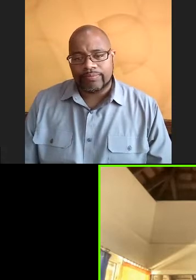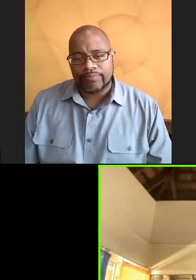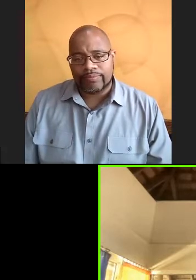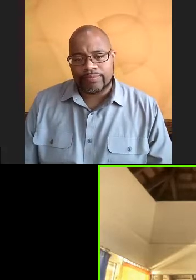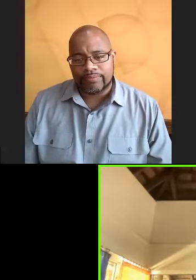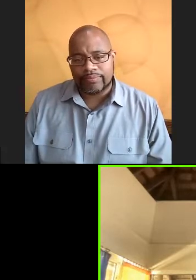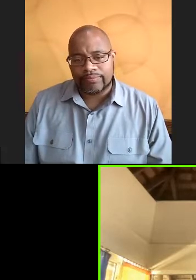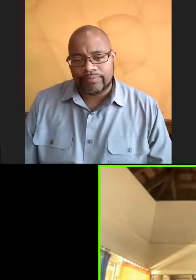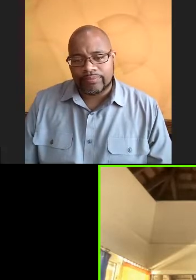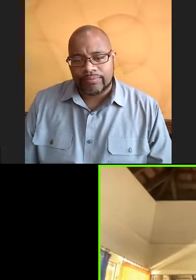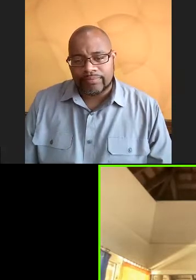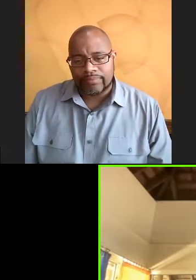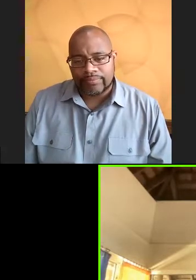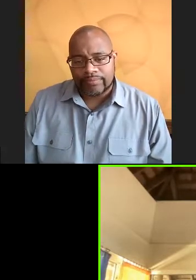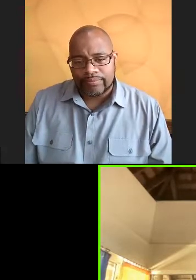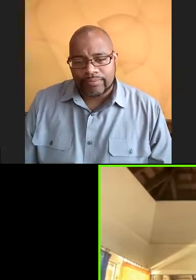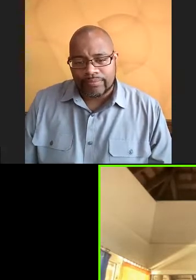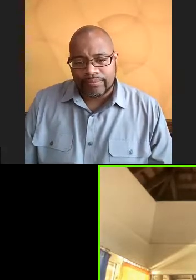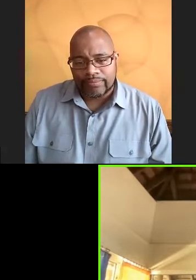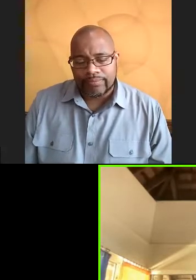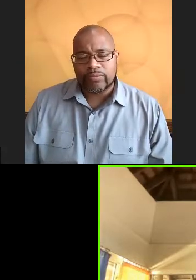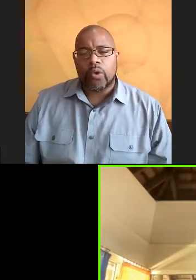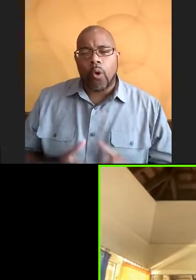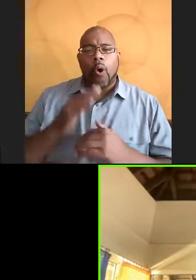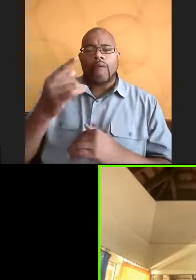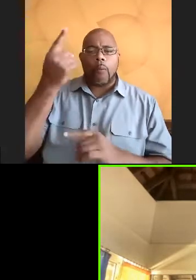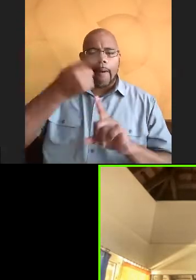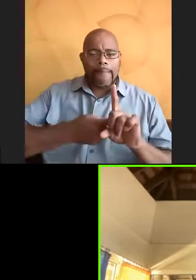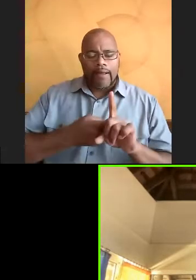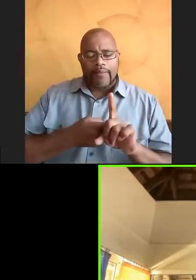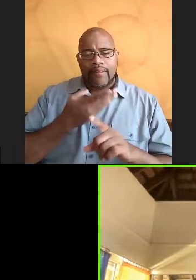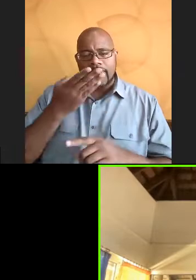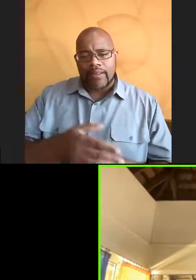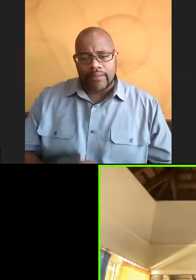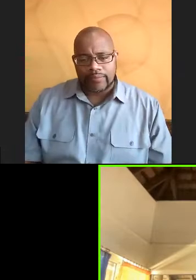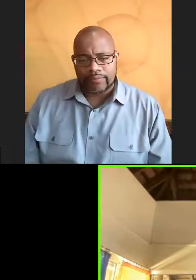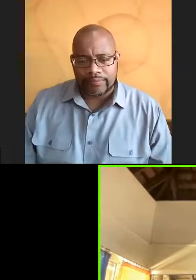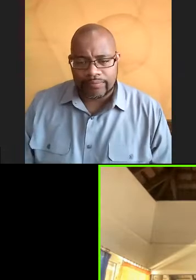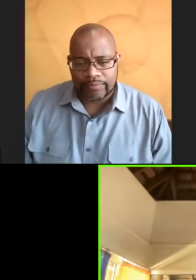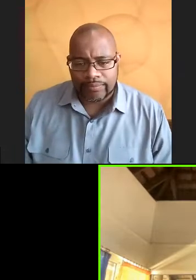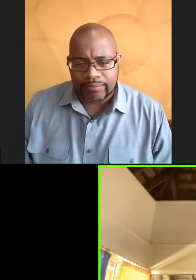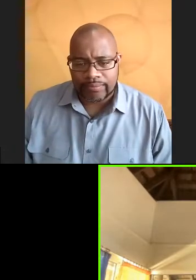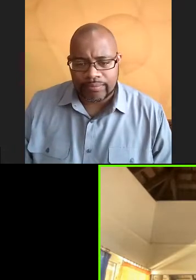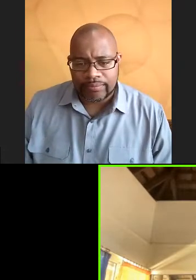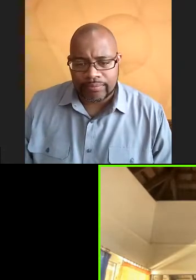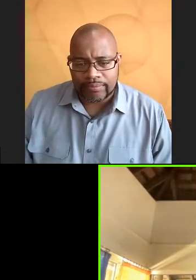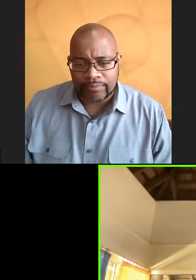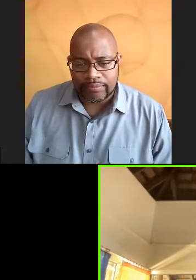And yes, just a little bit over a month. And we leave on July 30.